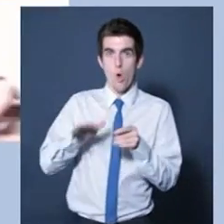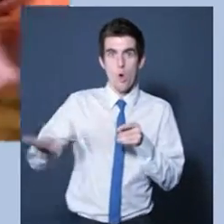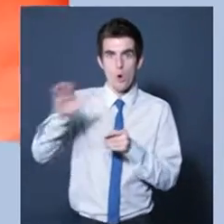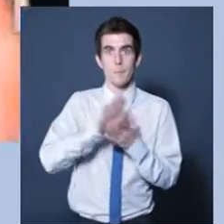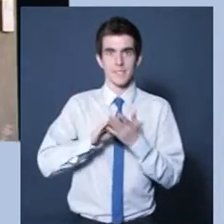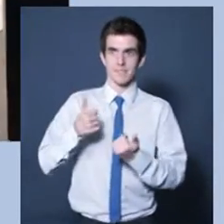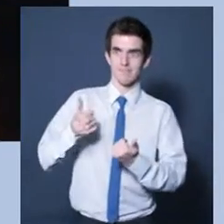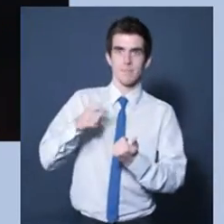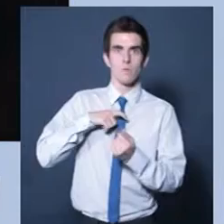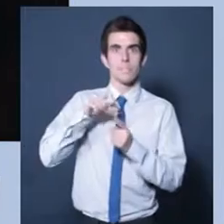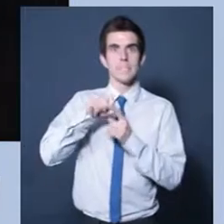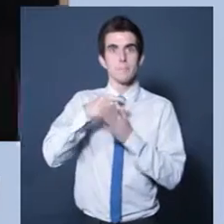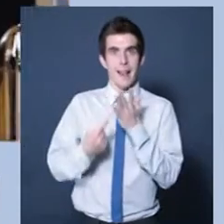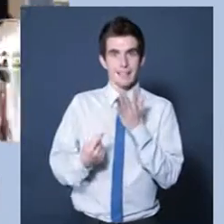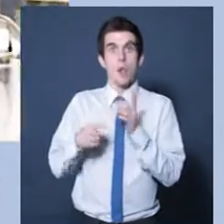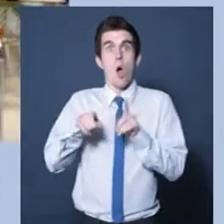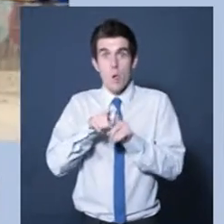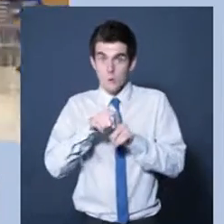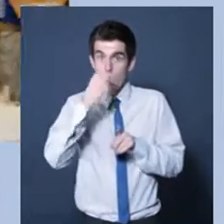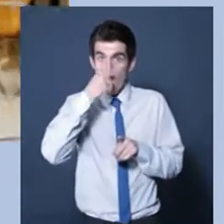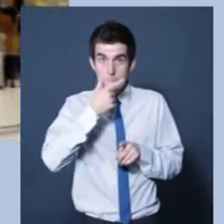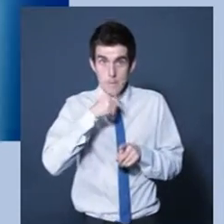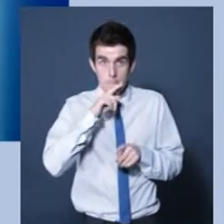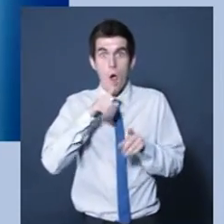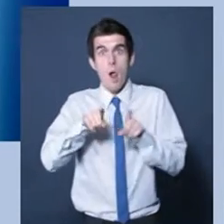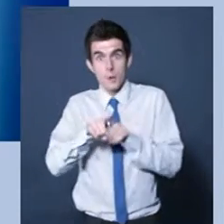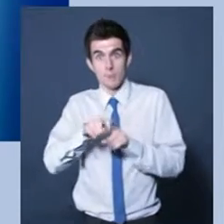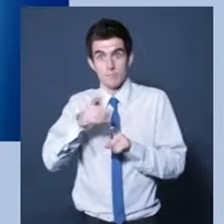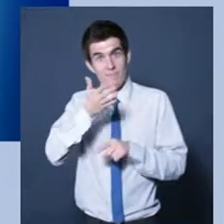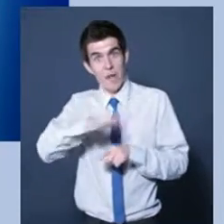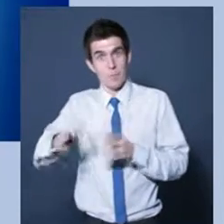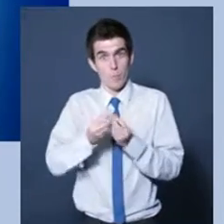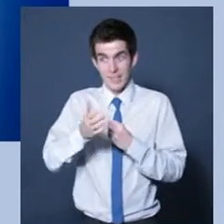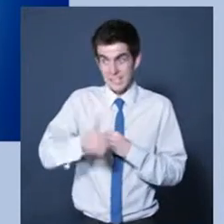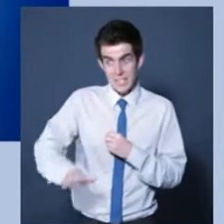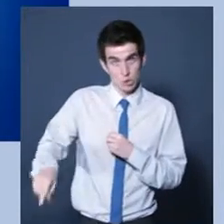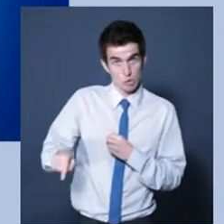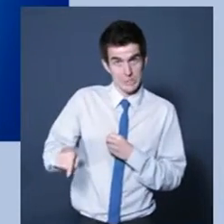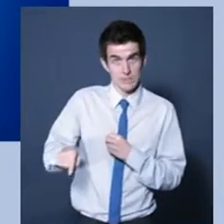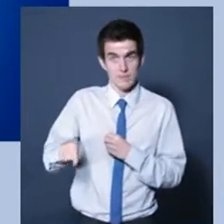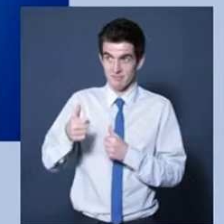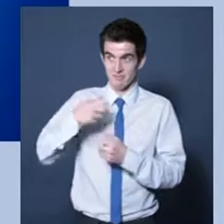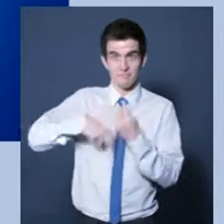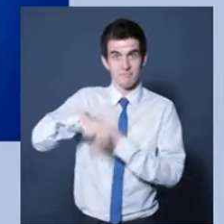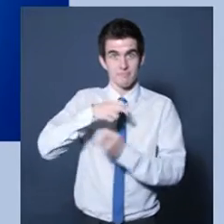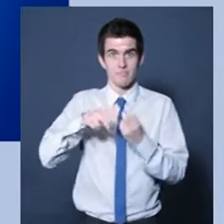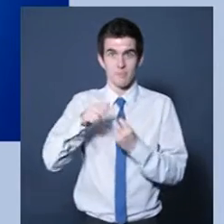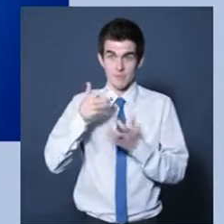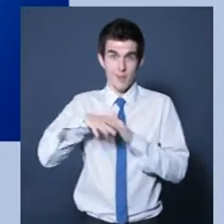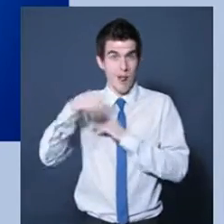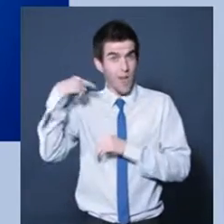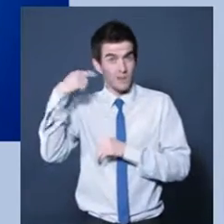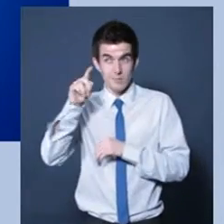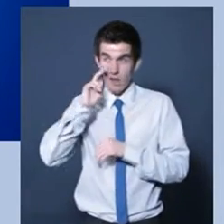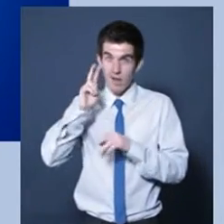people, but it will also work for older people, families with children. You see lots of people wheeling trolleys around London now, with computers and stuff in.